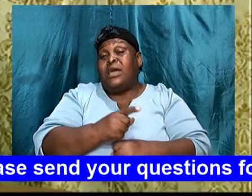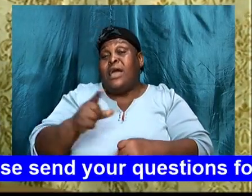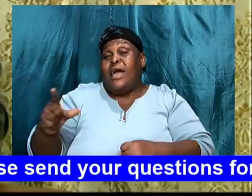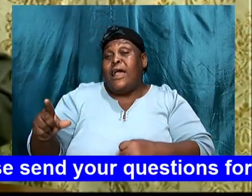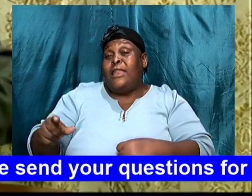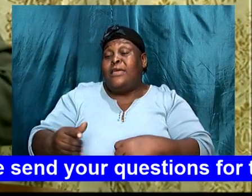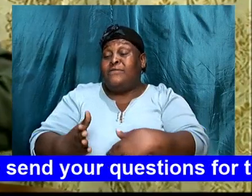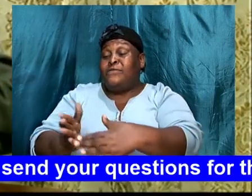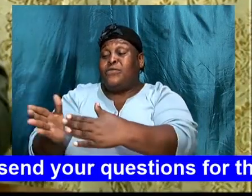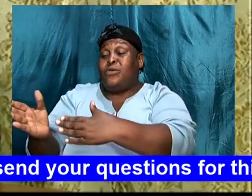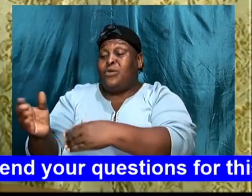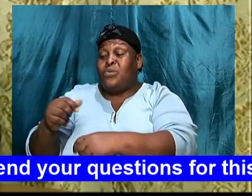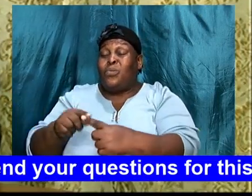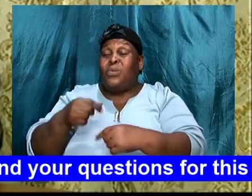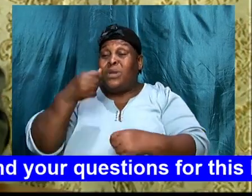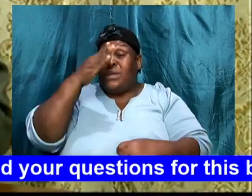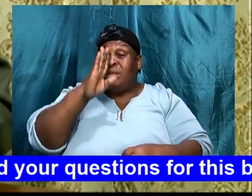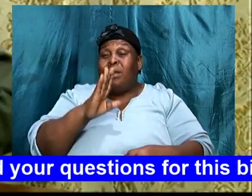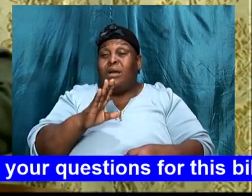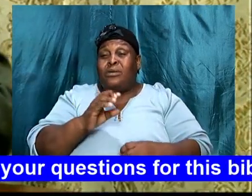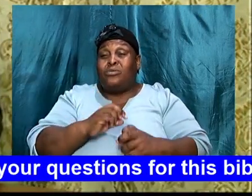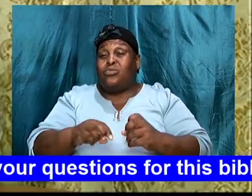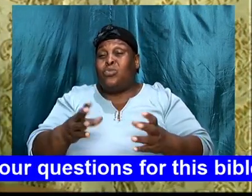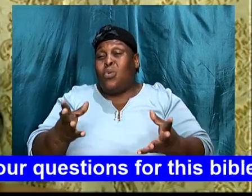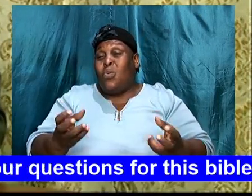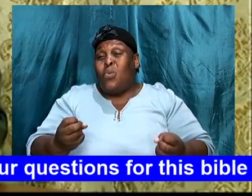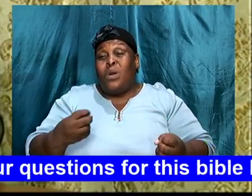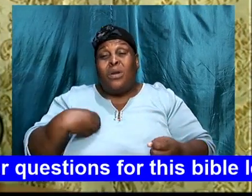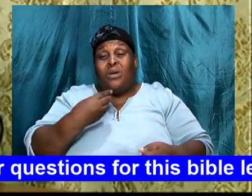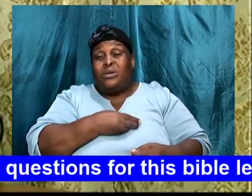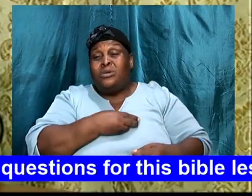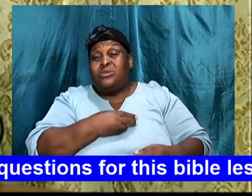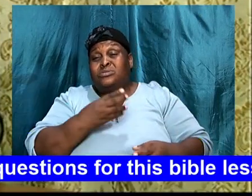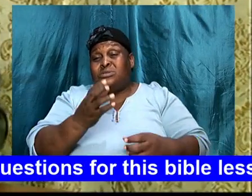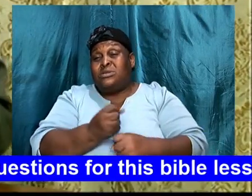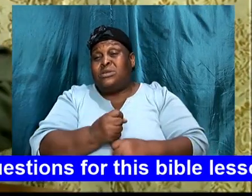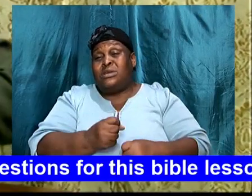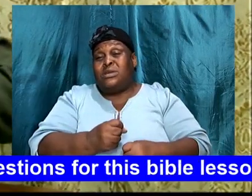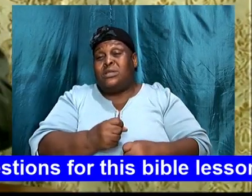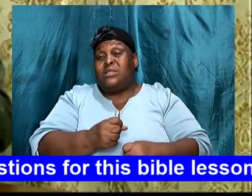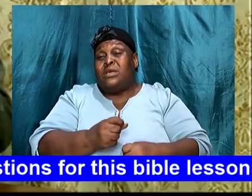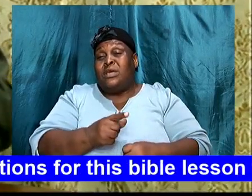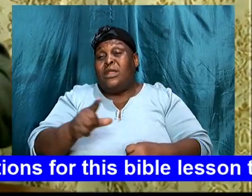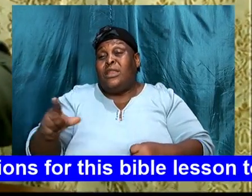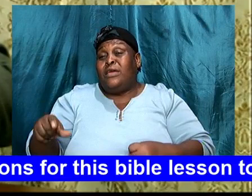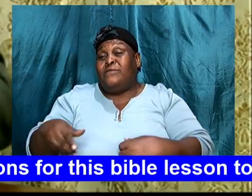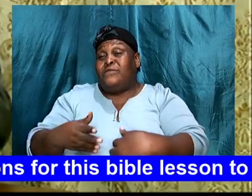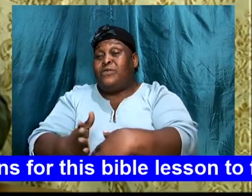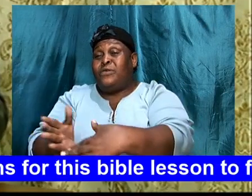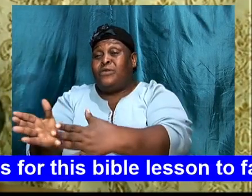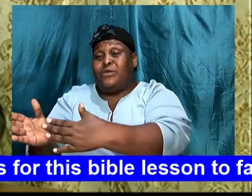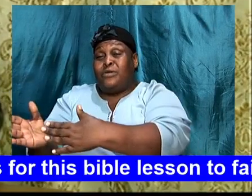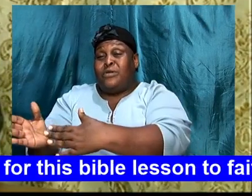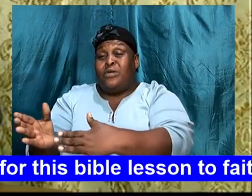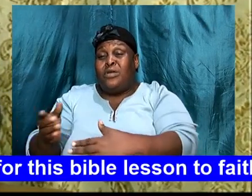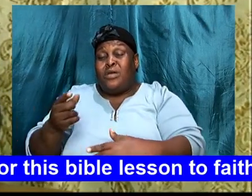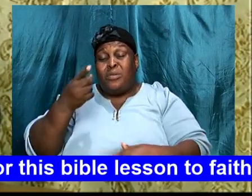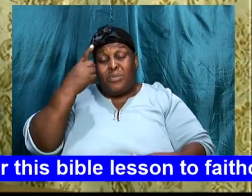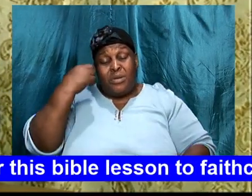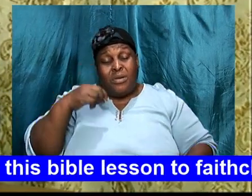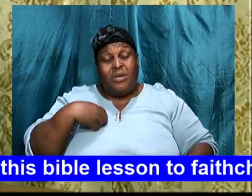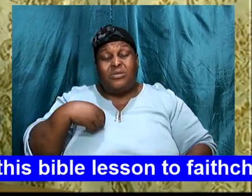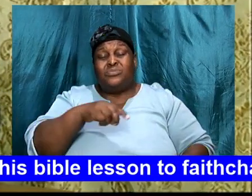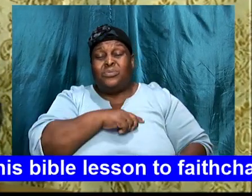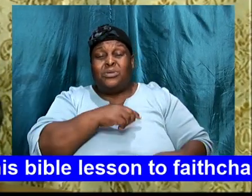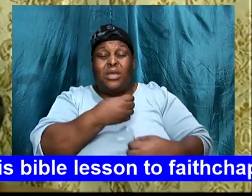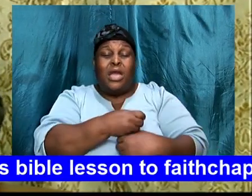then we would, not have, free will, and because, we are made, free will, moral